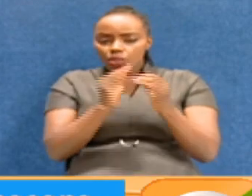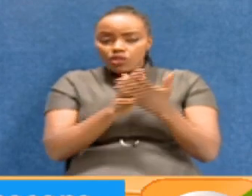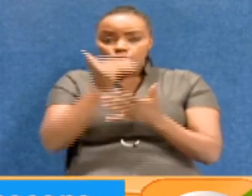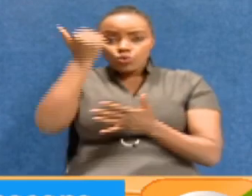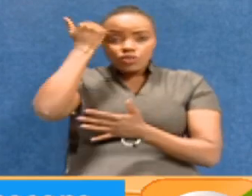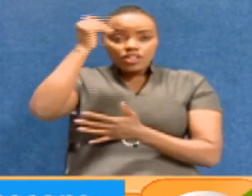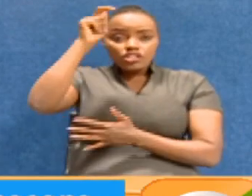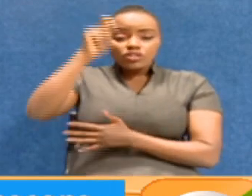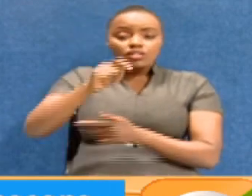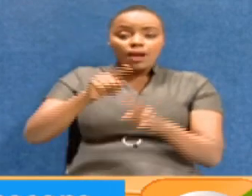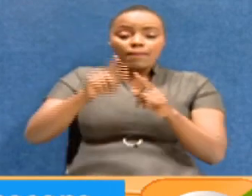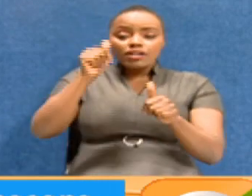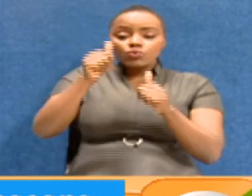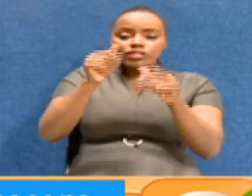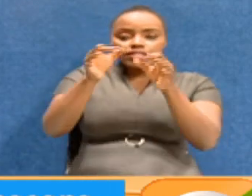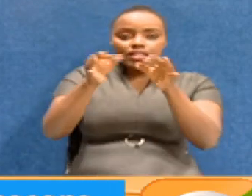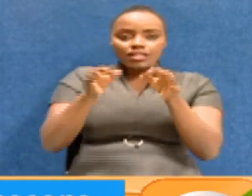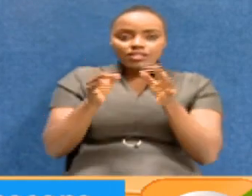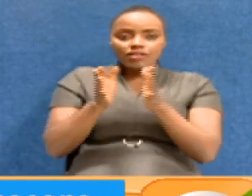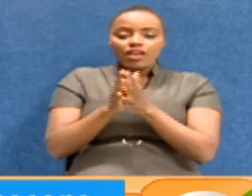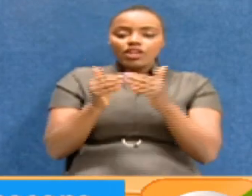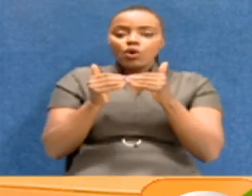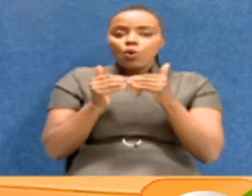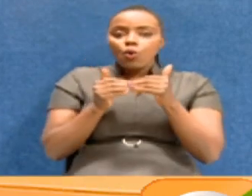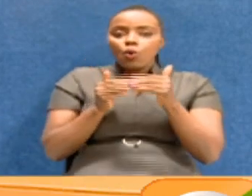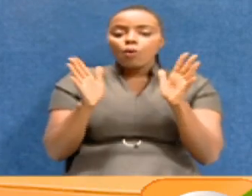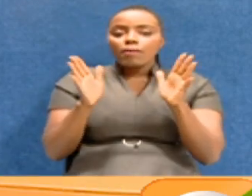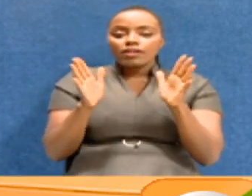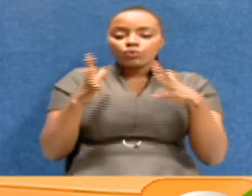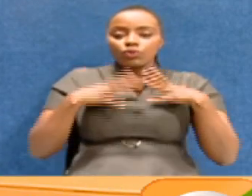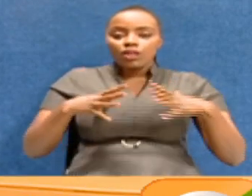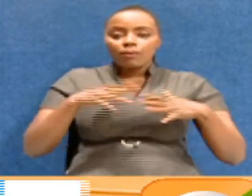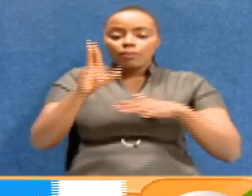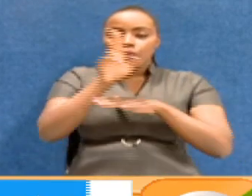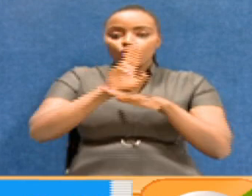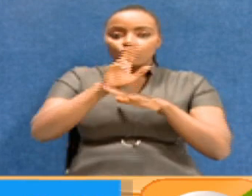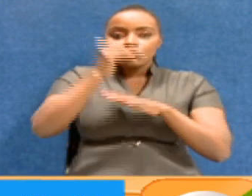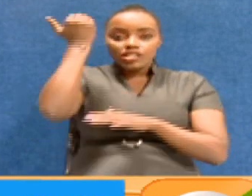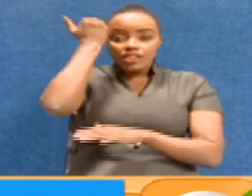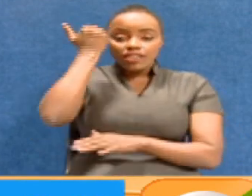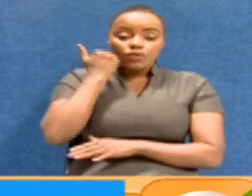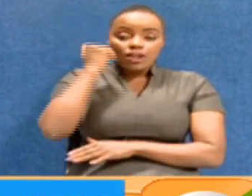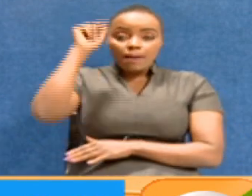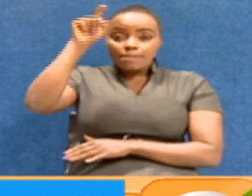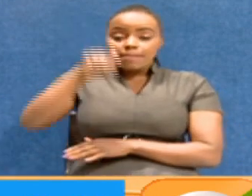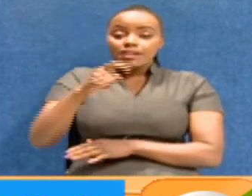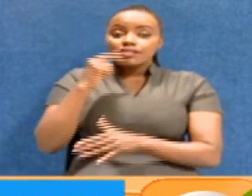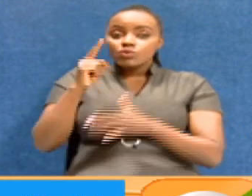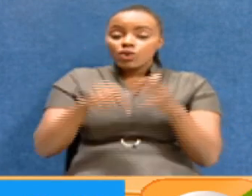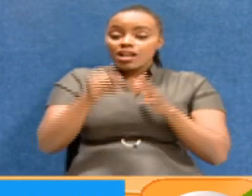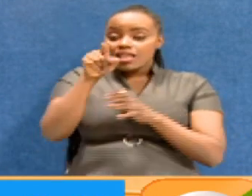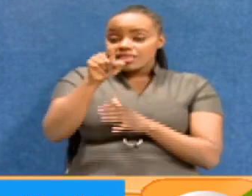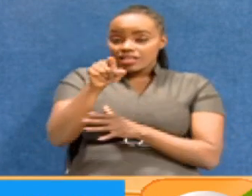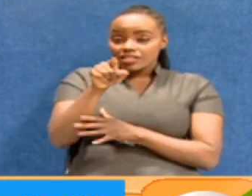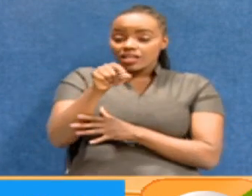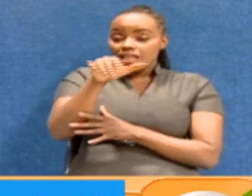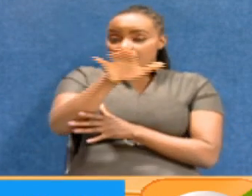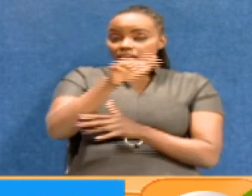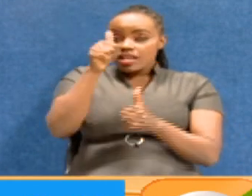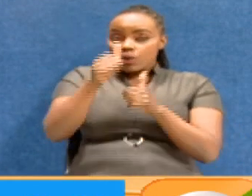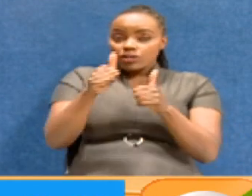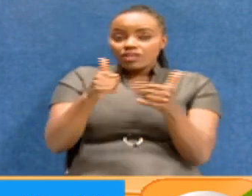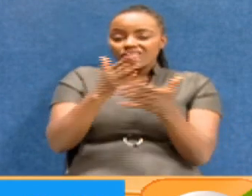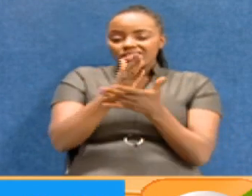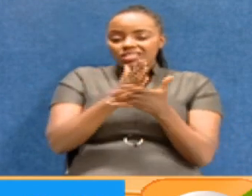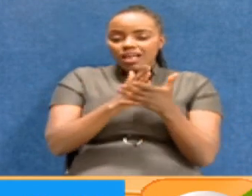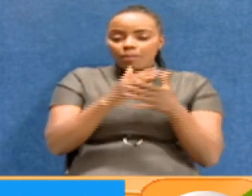but that is transparent and open to court users. And I must say that that has been one of the areas of